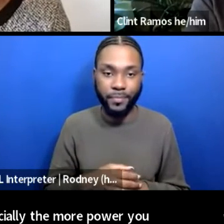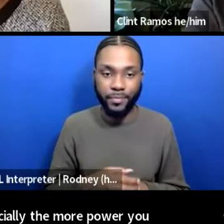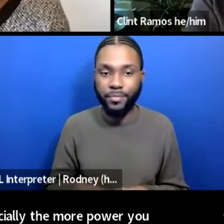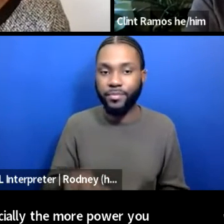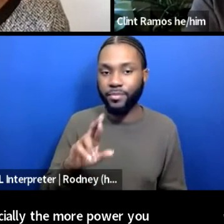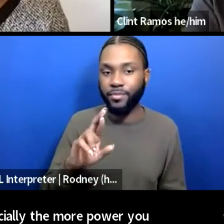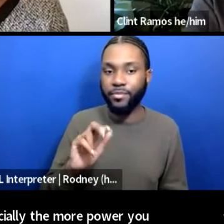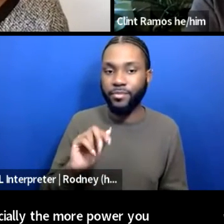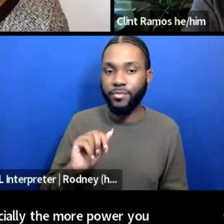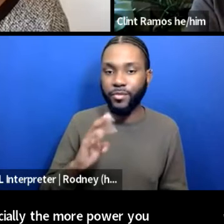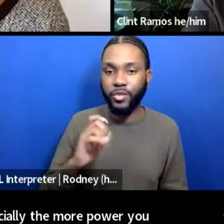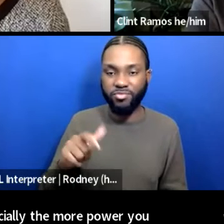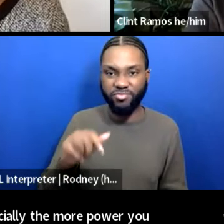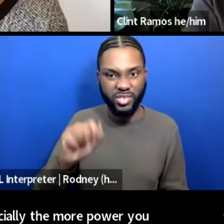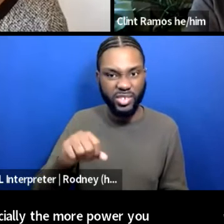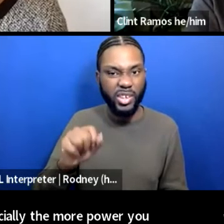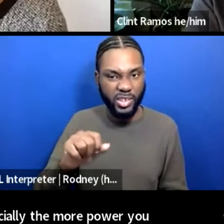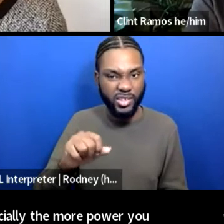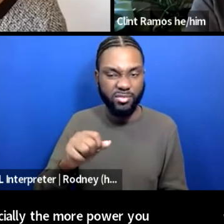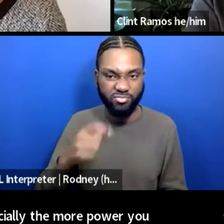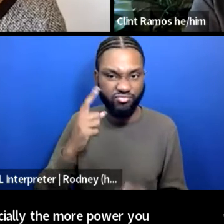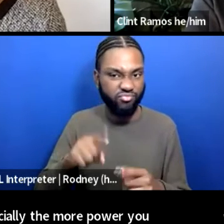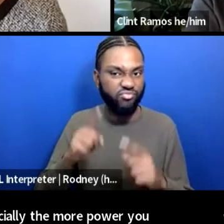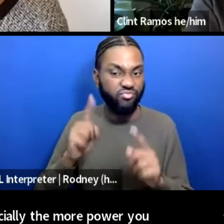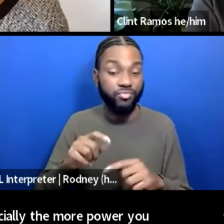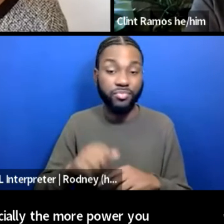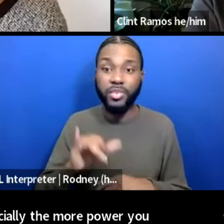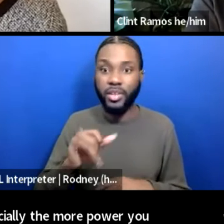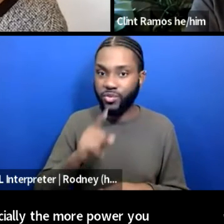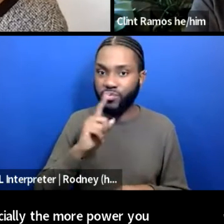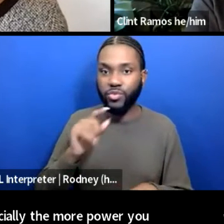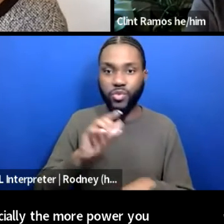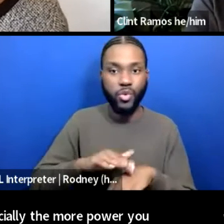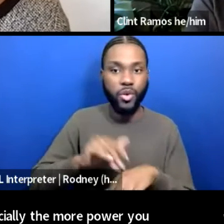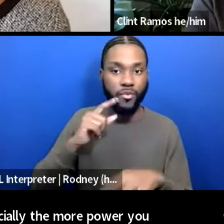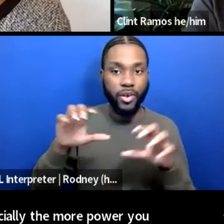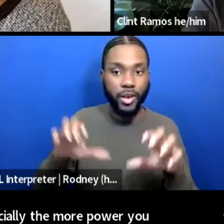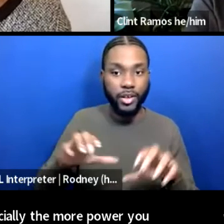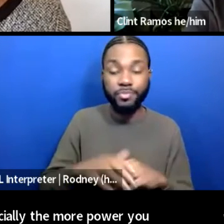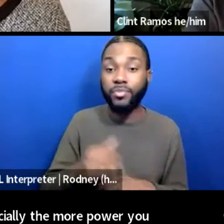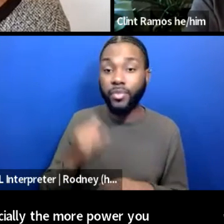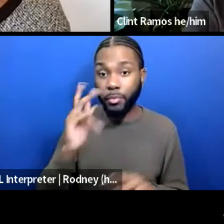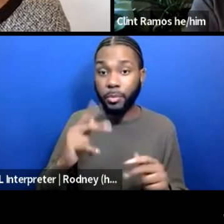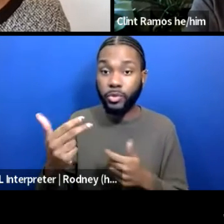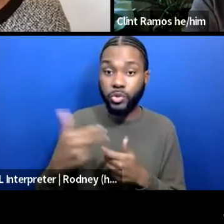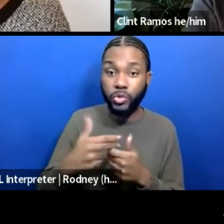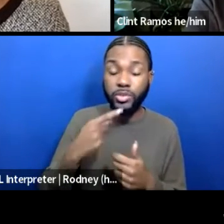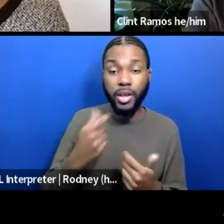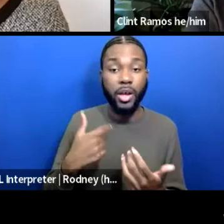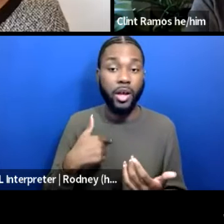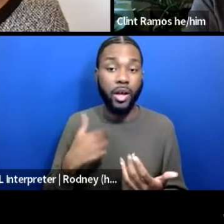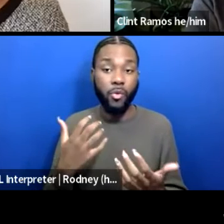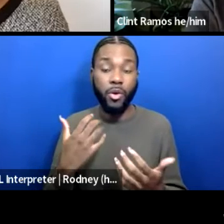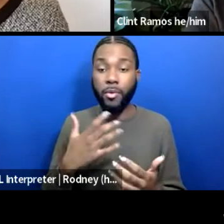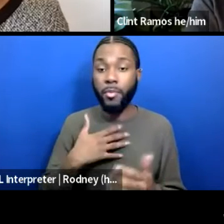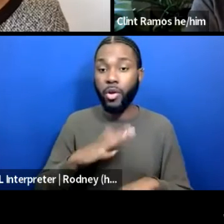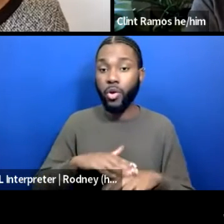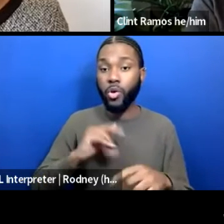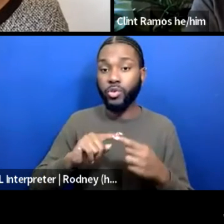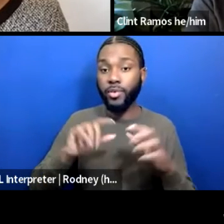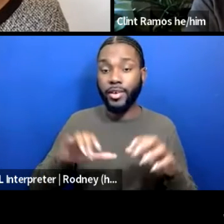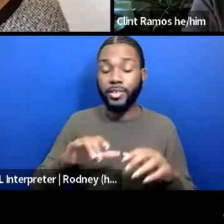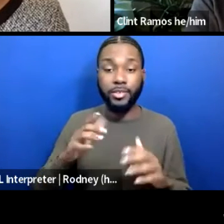a real call to action. Folks may have come in here or joined to be like, I want my call to action to be my one sheet in my template, but no,